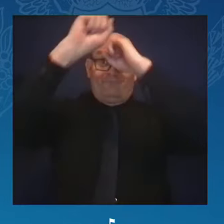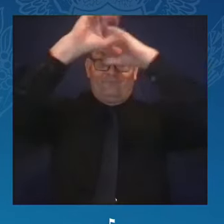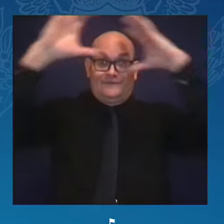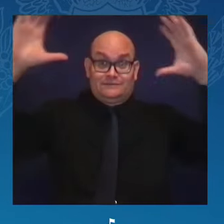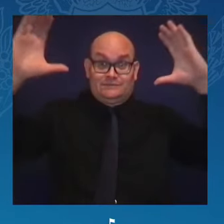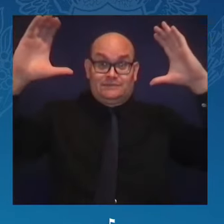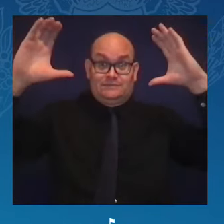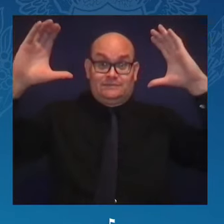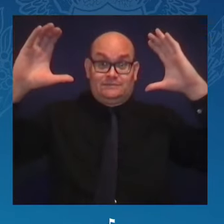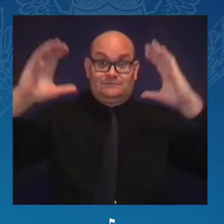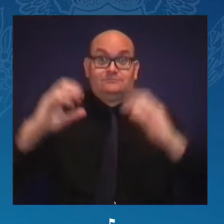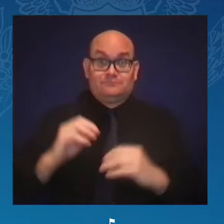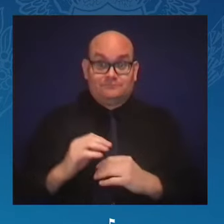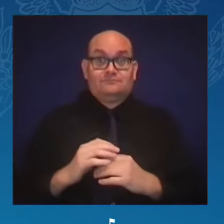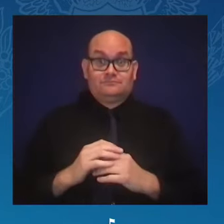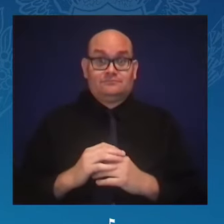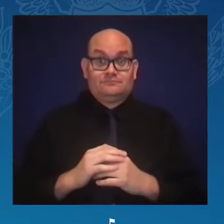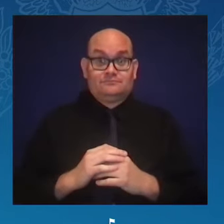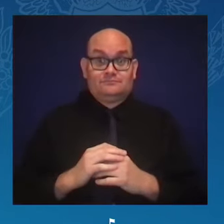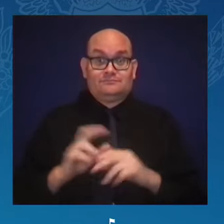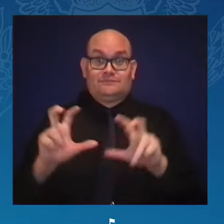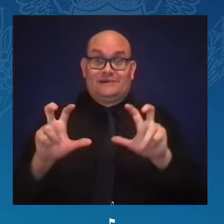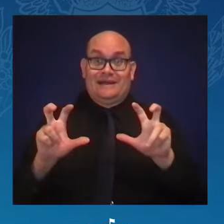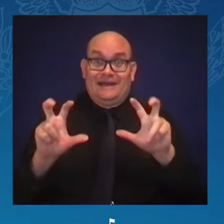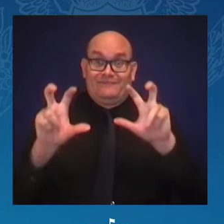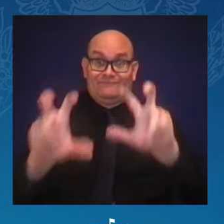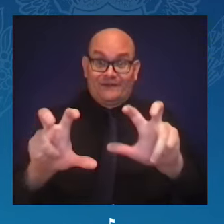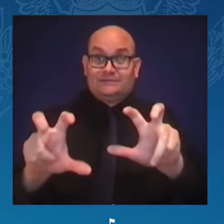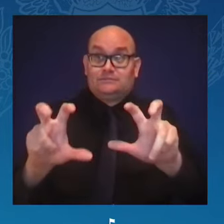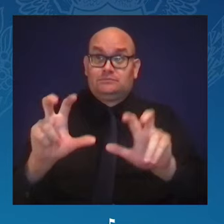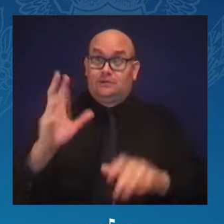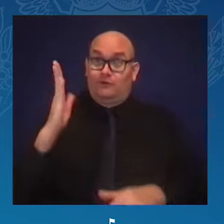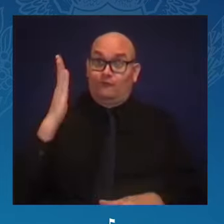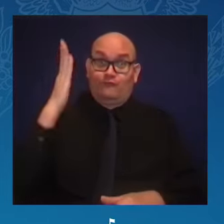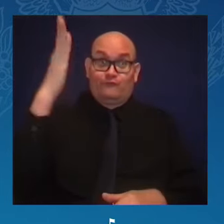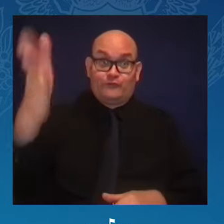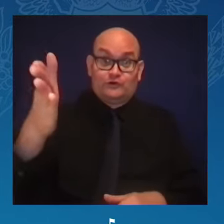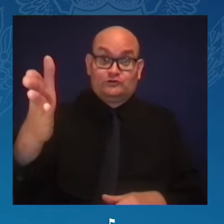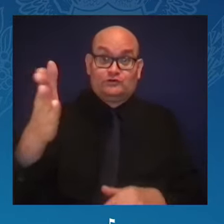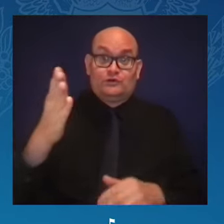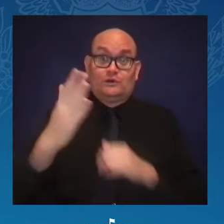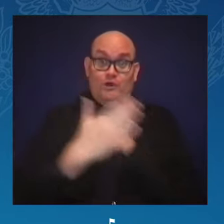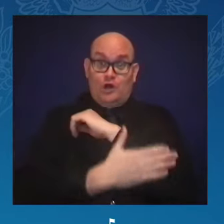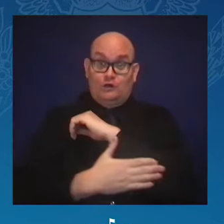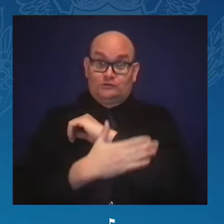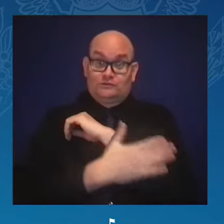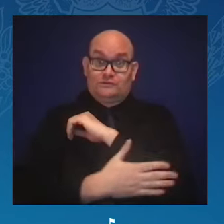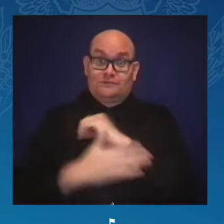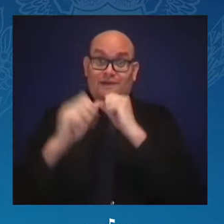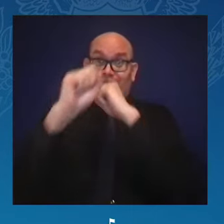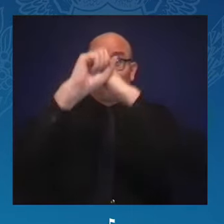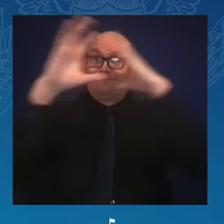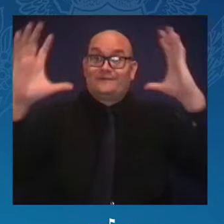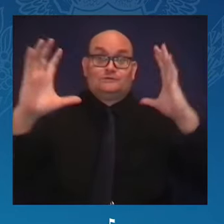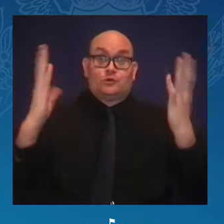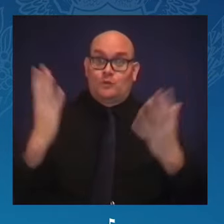A stake and a vision in a nation where we believe all people, no matter who they are or